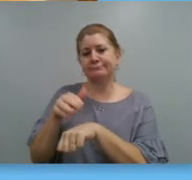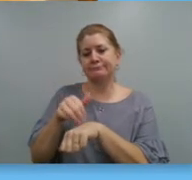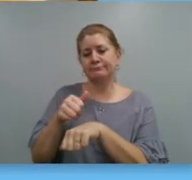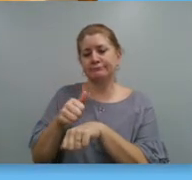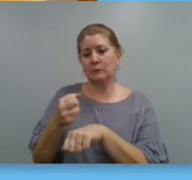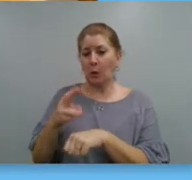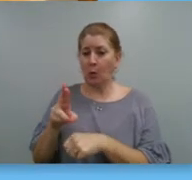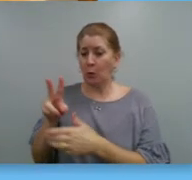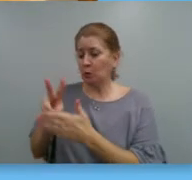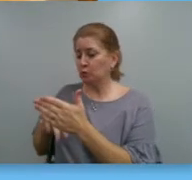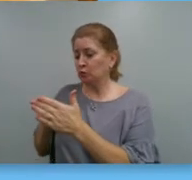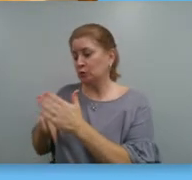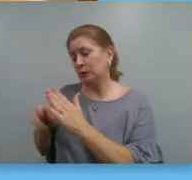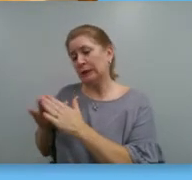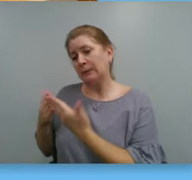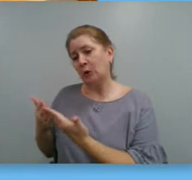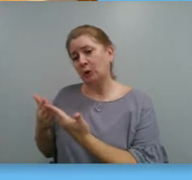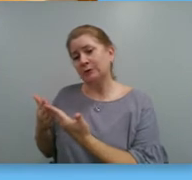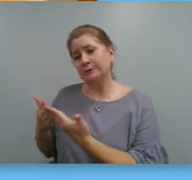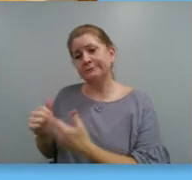Or reading a good book.